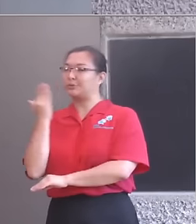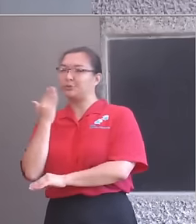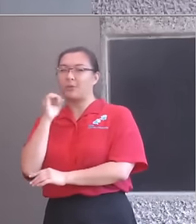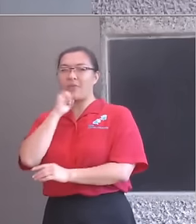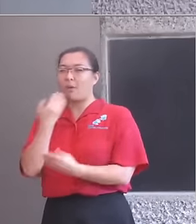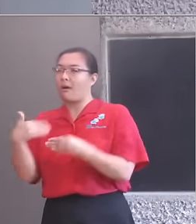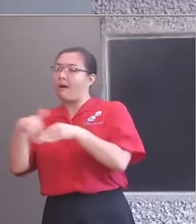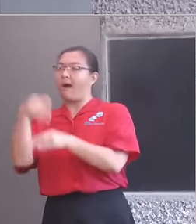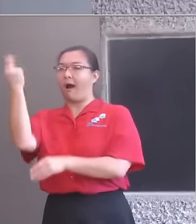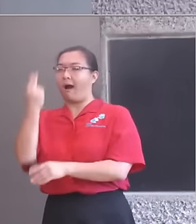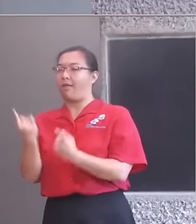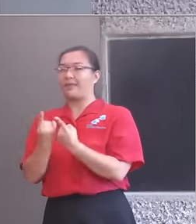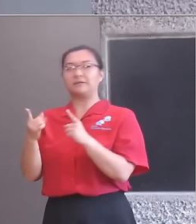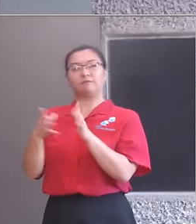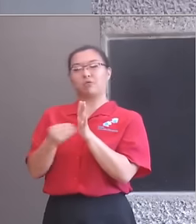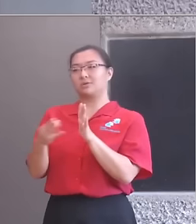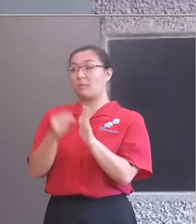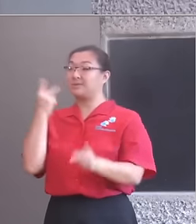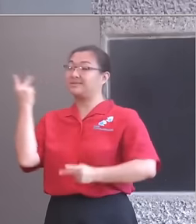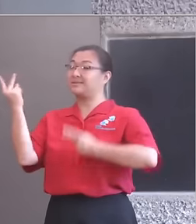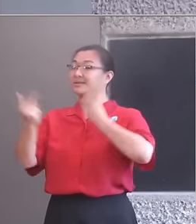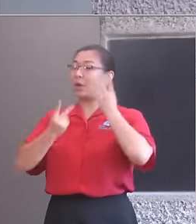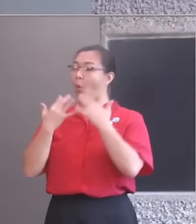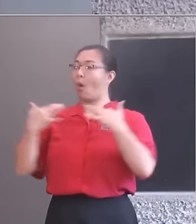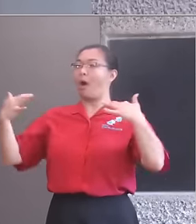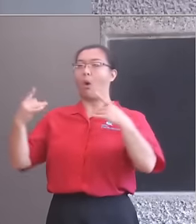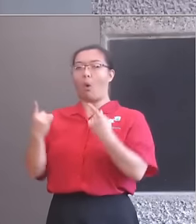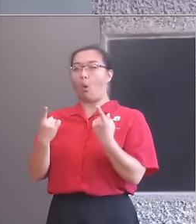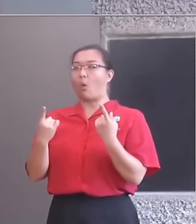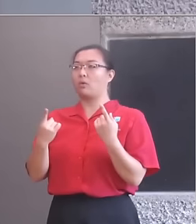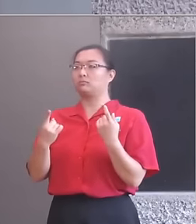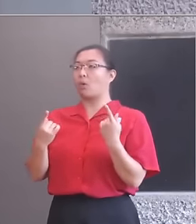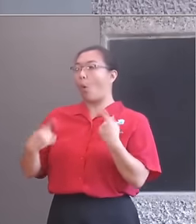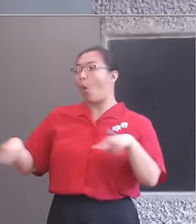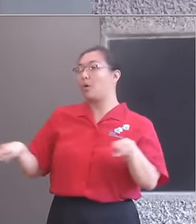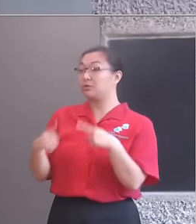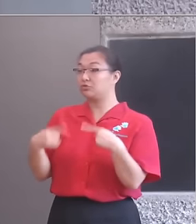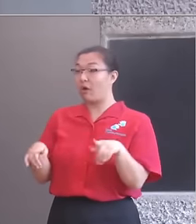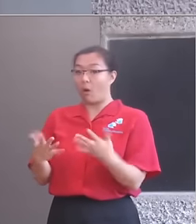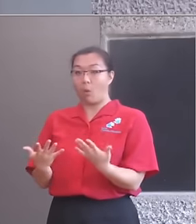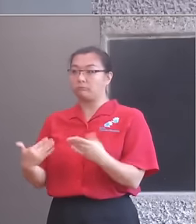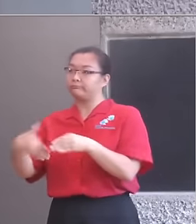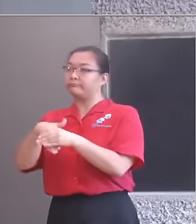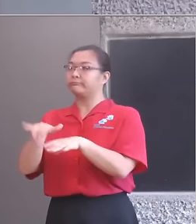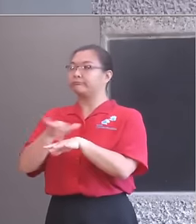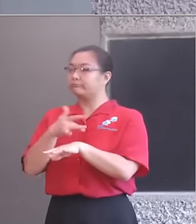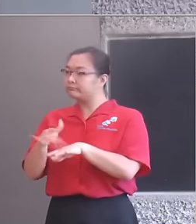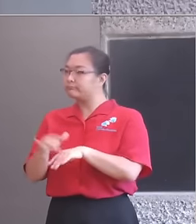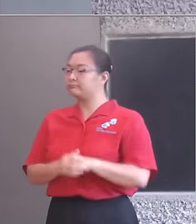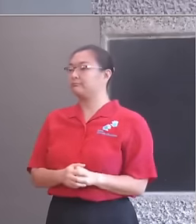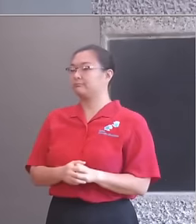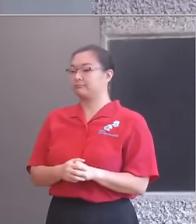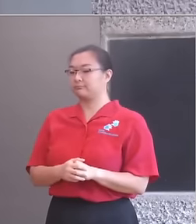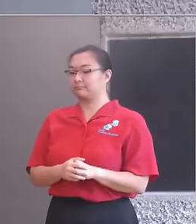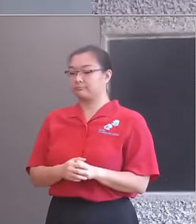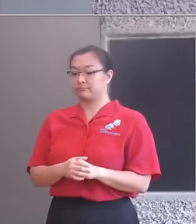school choir, playing in a school orchestra or band or acting or helping backstage in the school play. From 2012 to